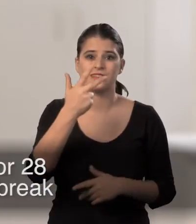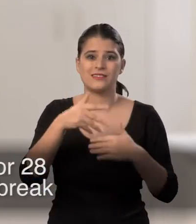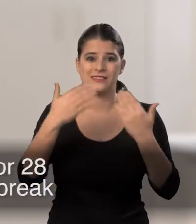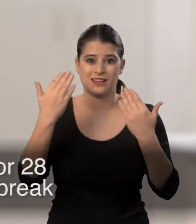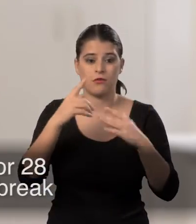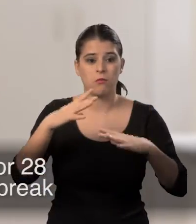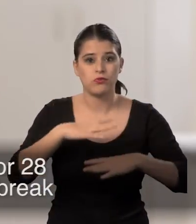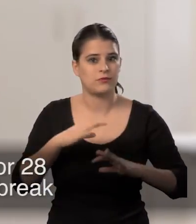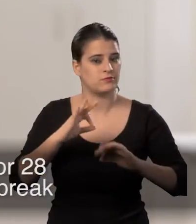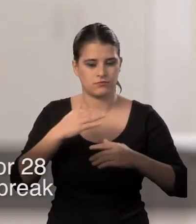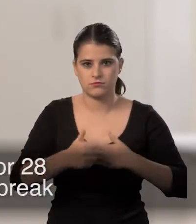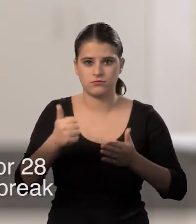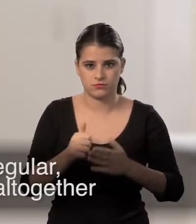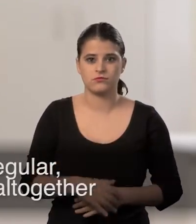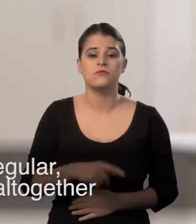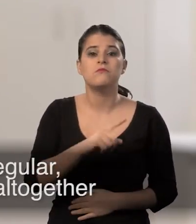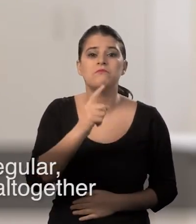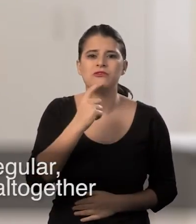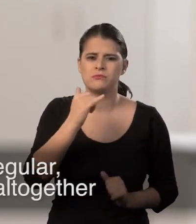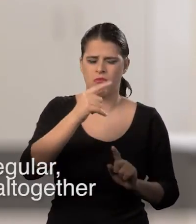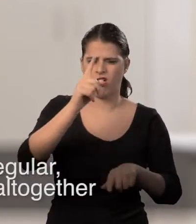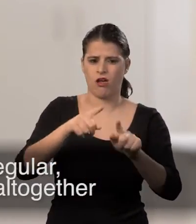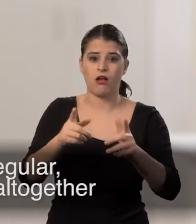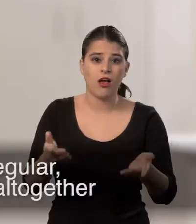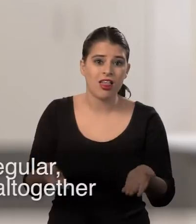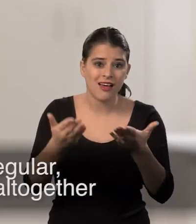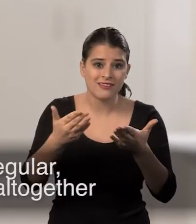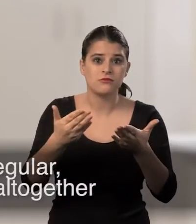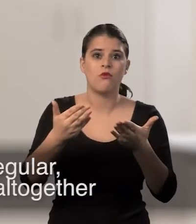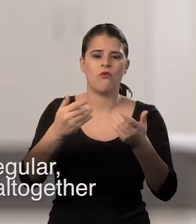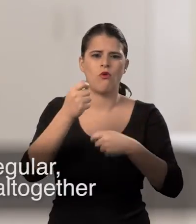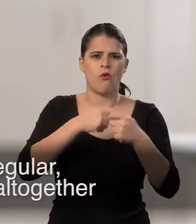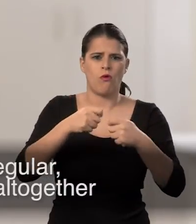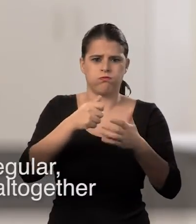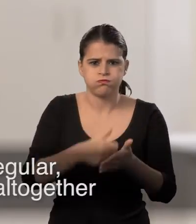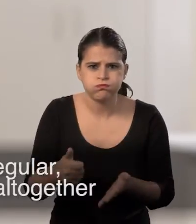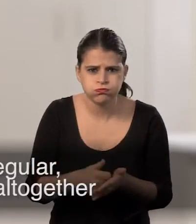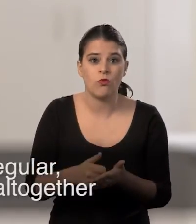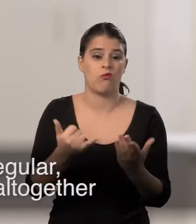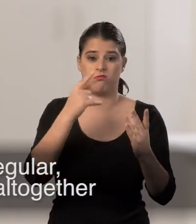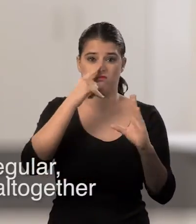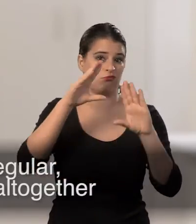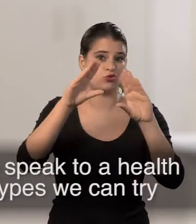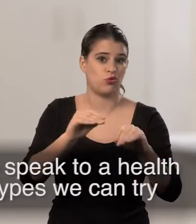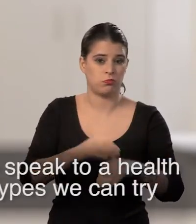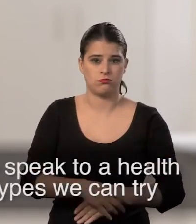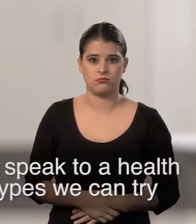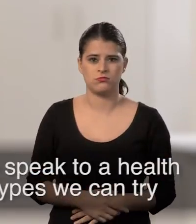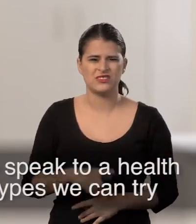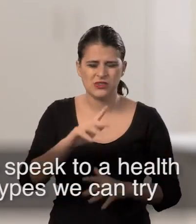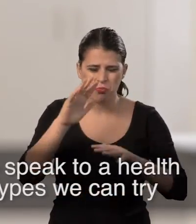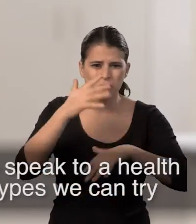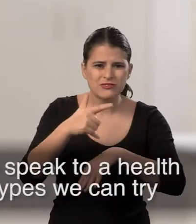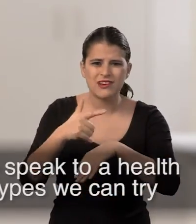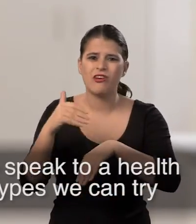days and you never have a break. Your periods may become irregular, lighter, more frequent or stop altogether. If you're